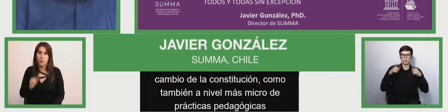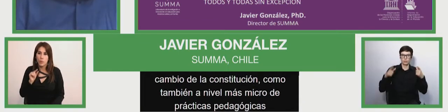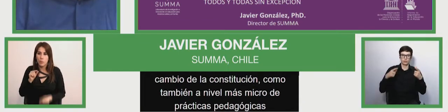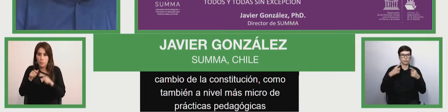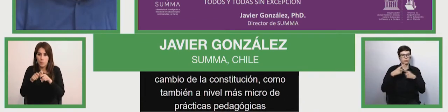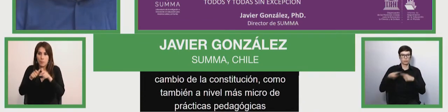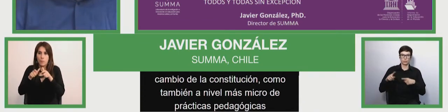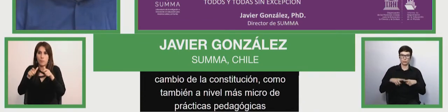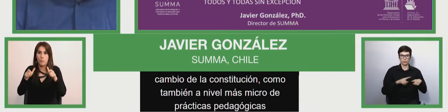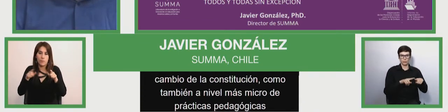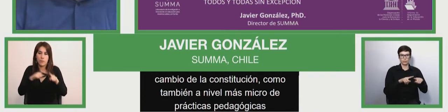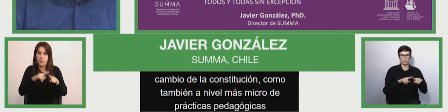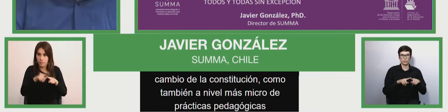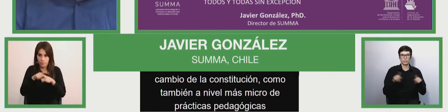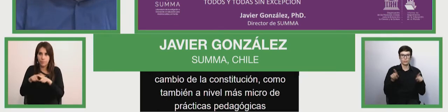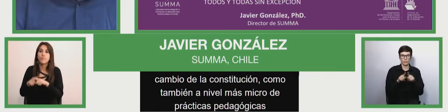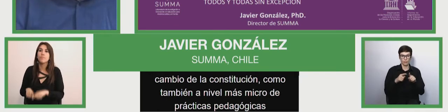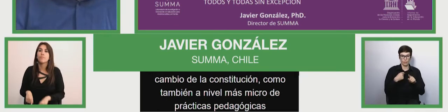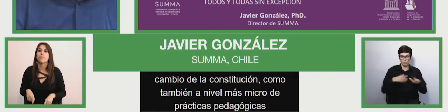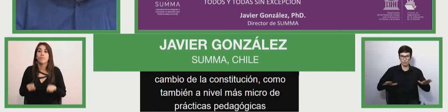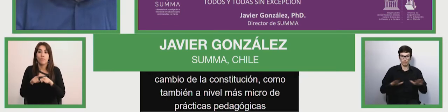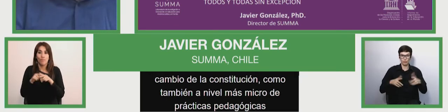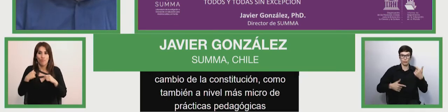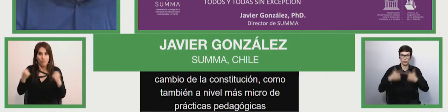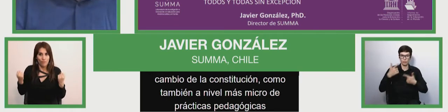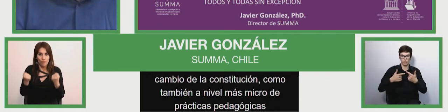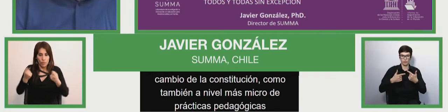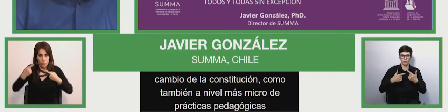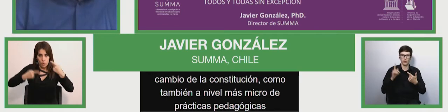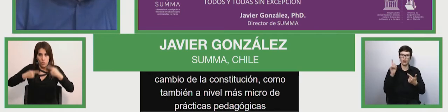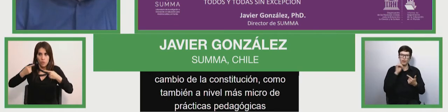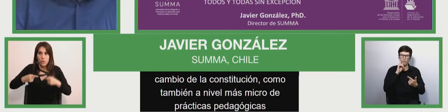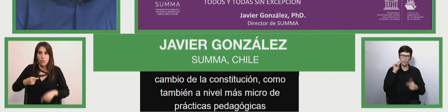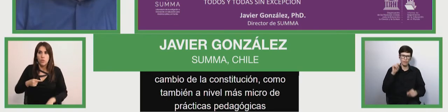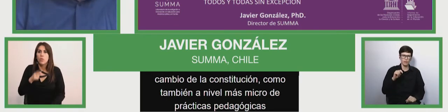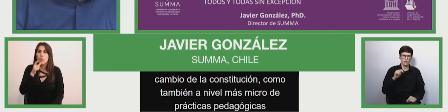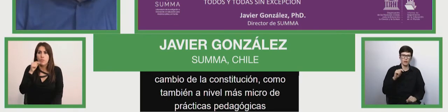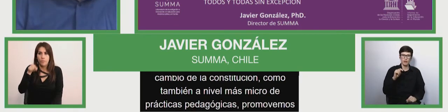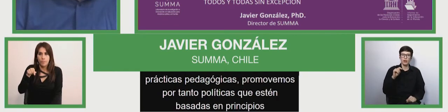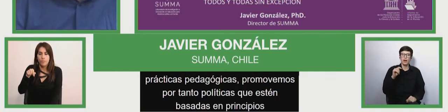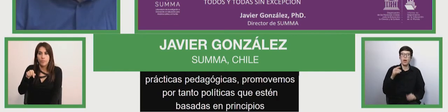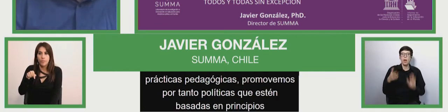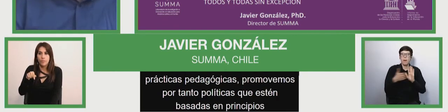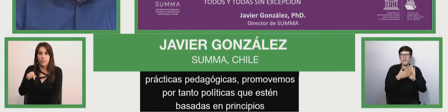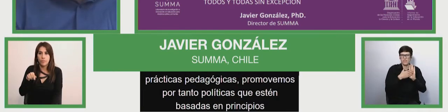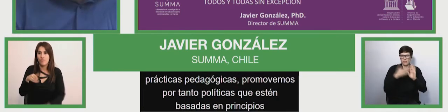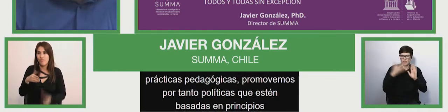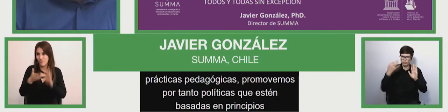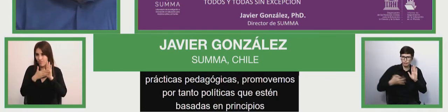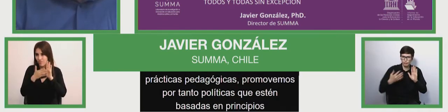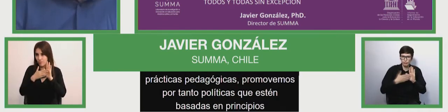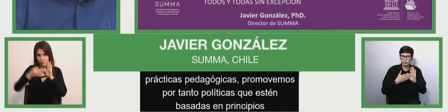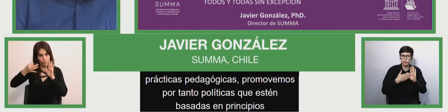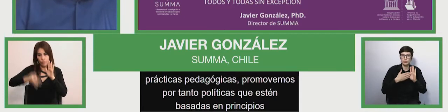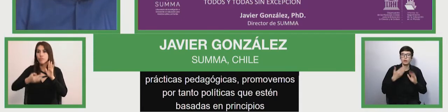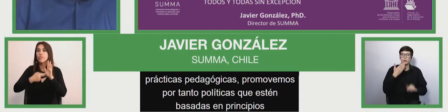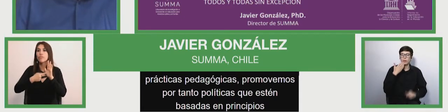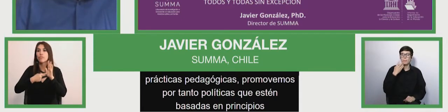which are based on principles, principles which are not based in evidence, but based on principles of inclusion,